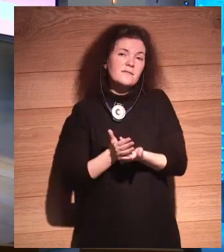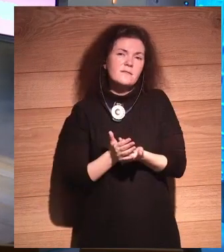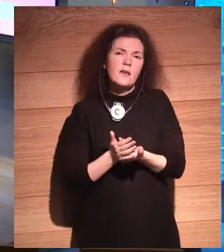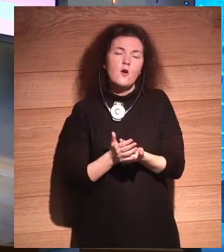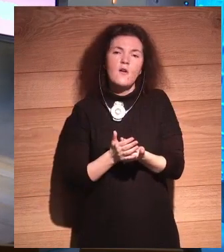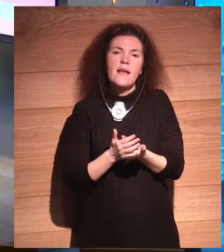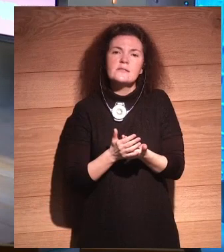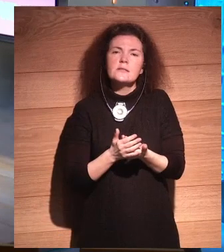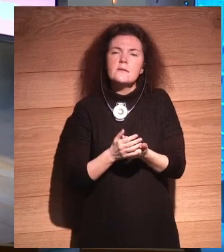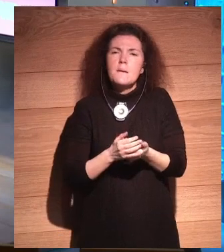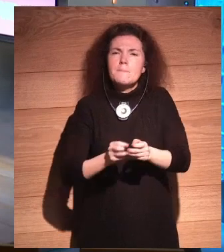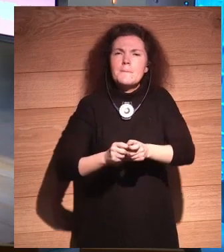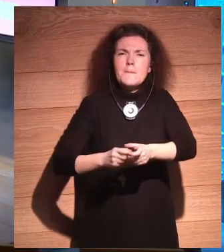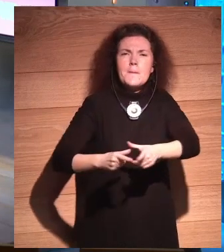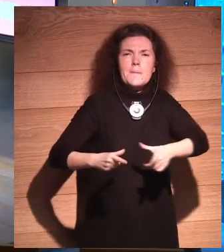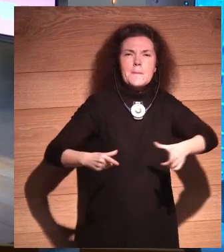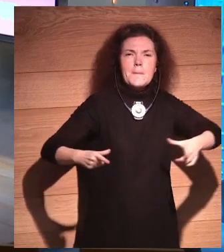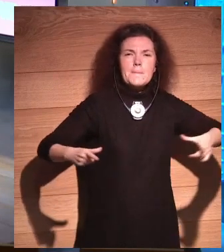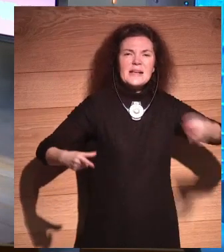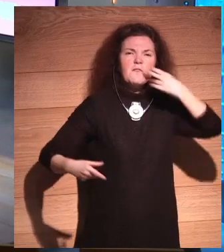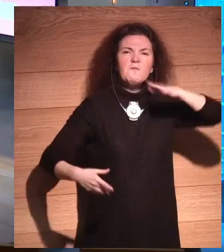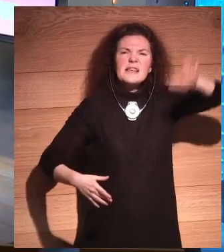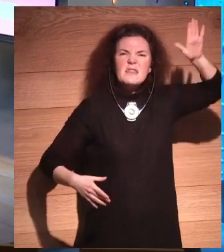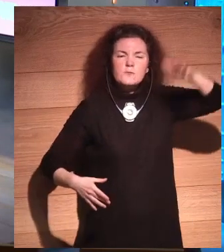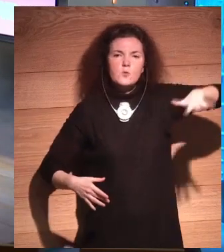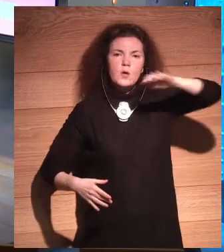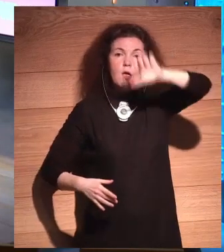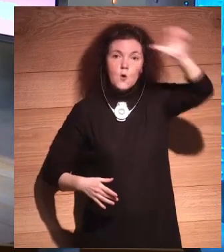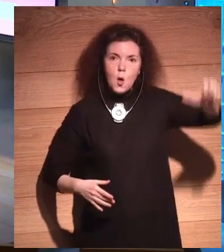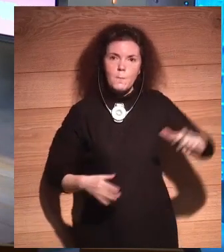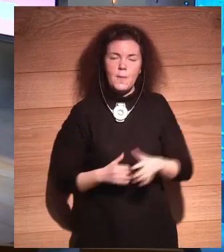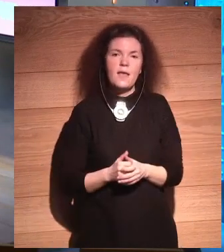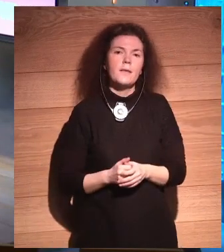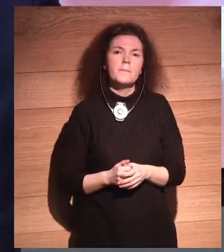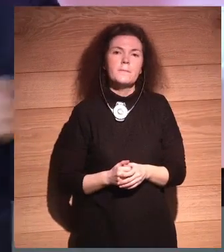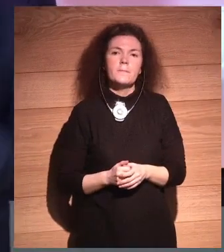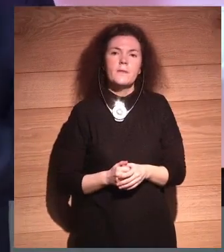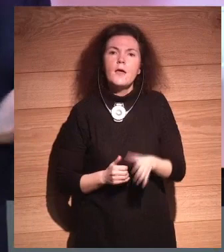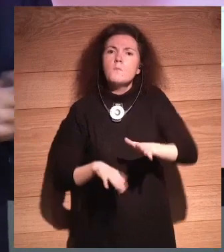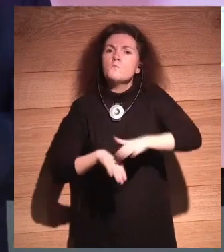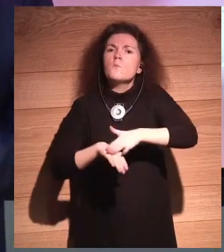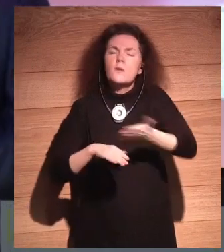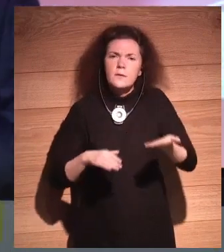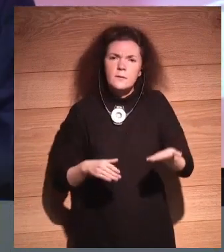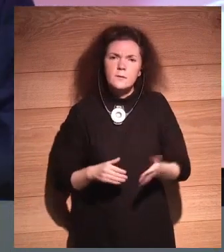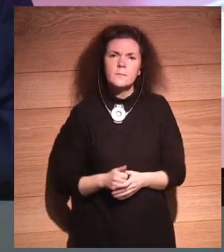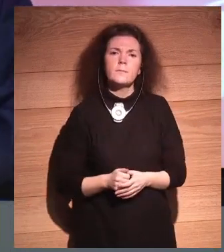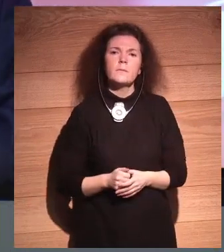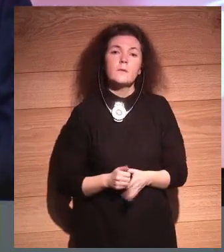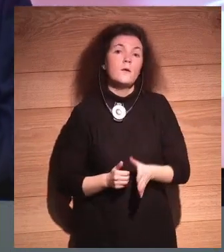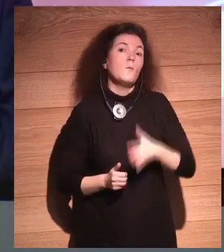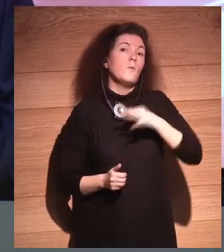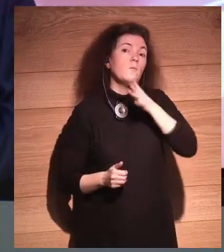right-wing thinking in Europe? The polarization of media. I mean, why do we have this? The answer is probably social media.